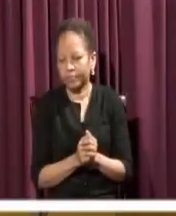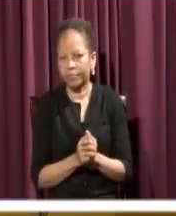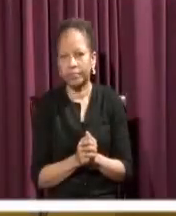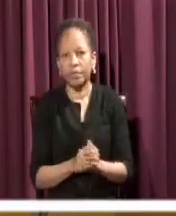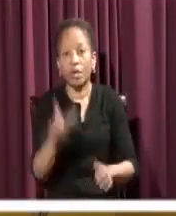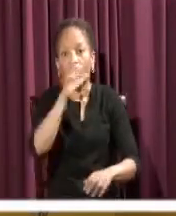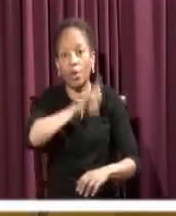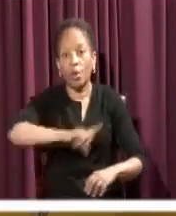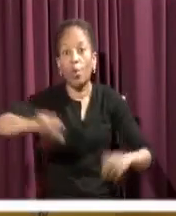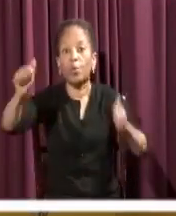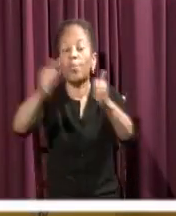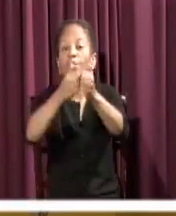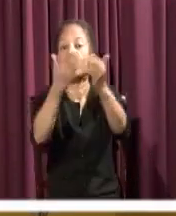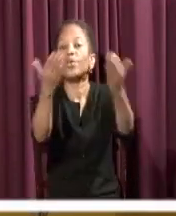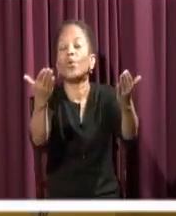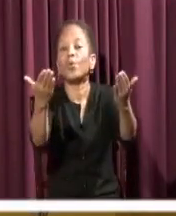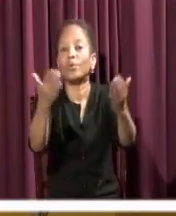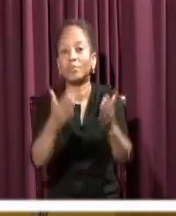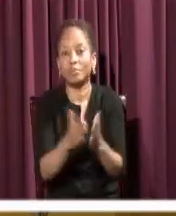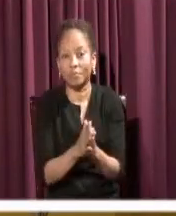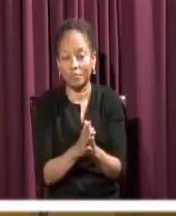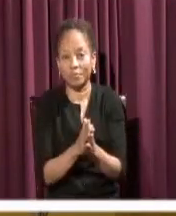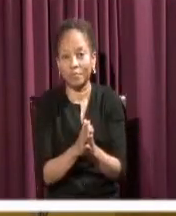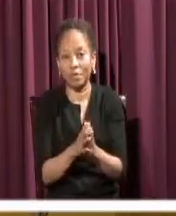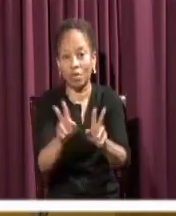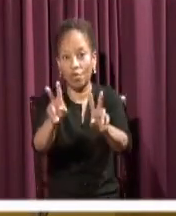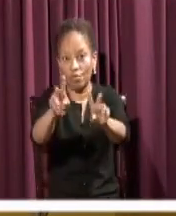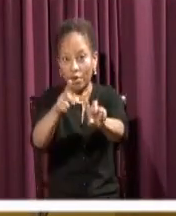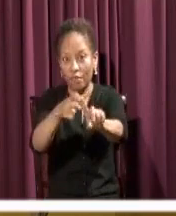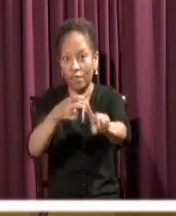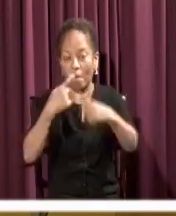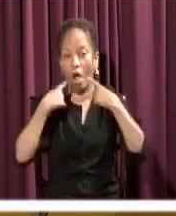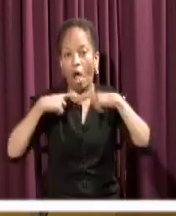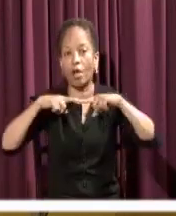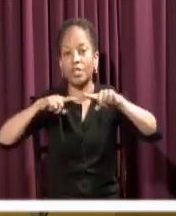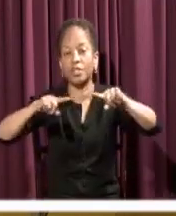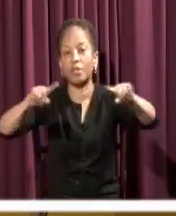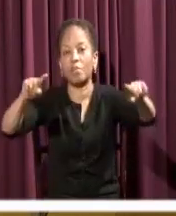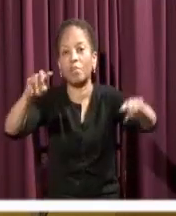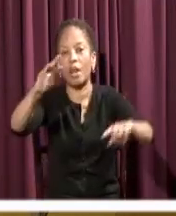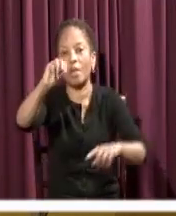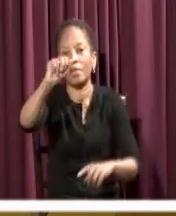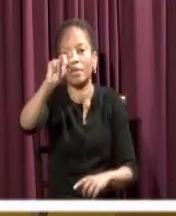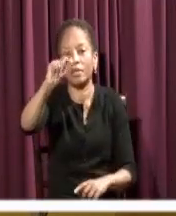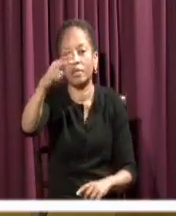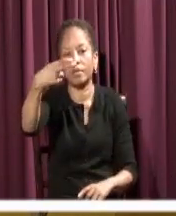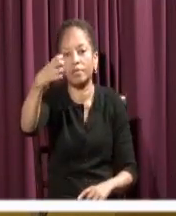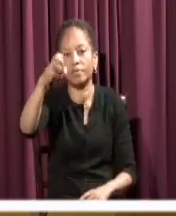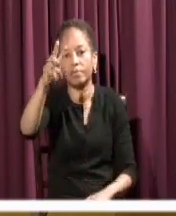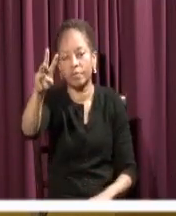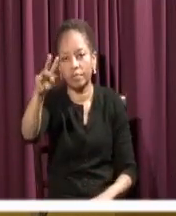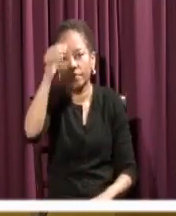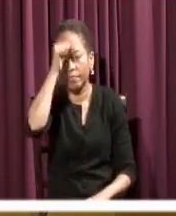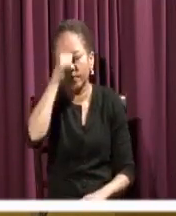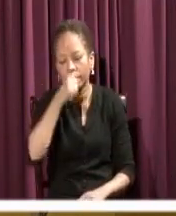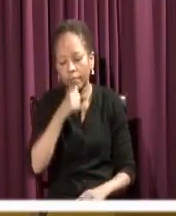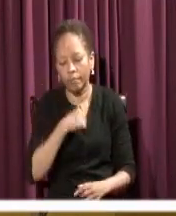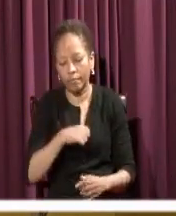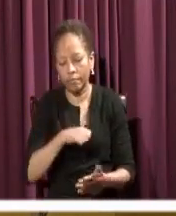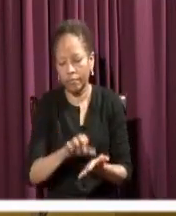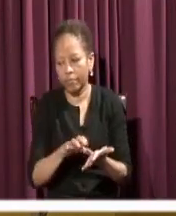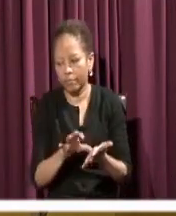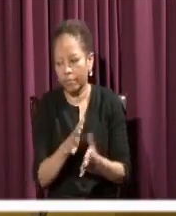The Lord be with you. And with your spirit. A reading from the Holy Gospel according to Matthew. Glory to you, O Lord.